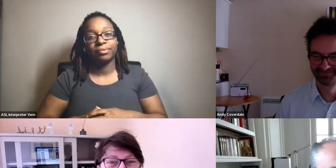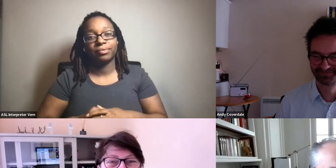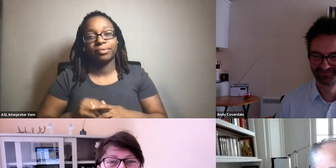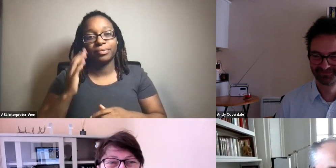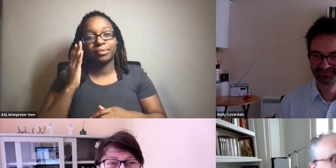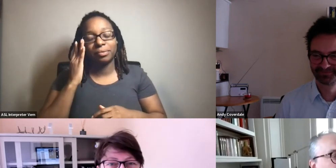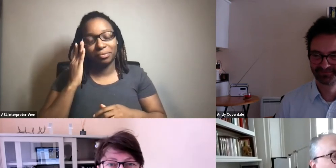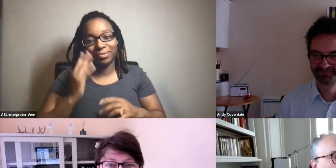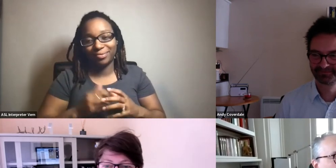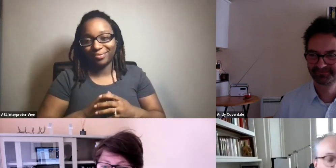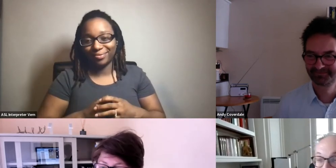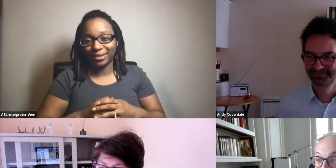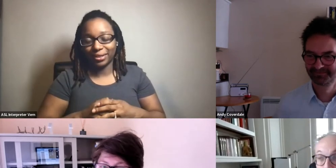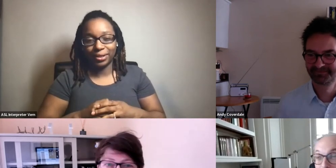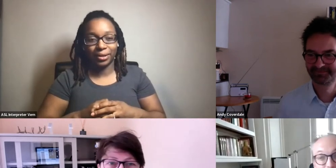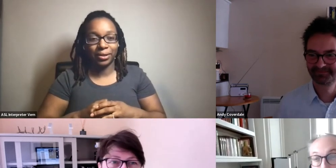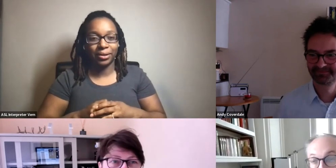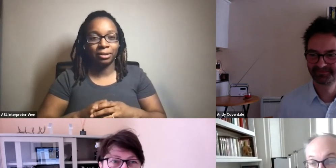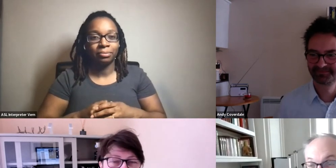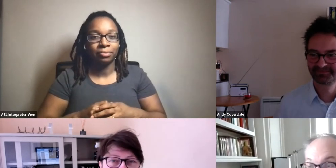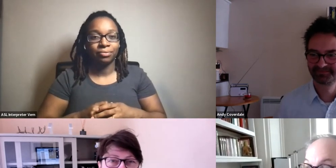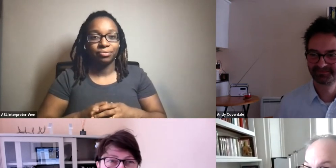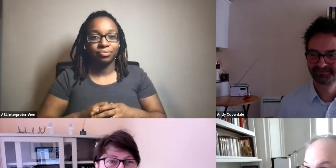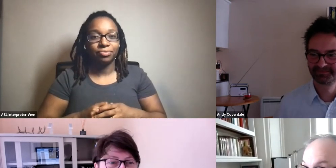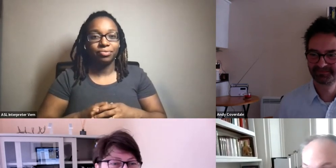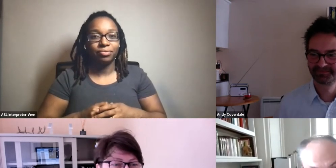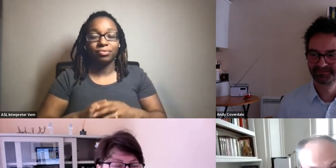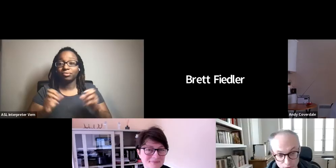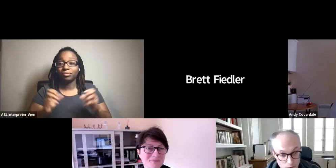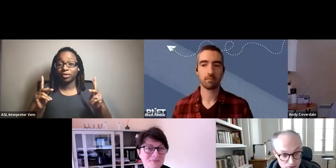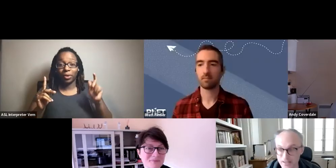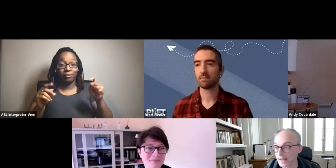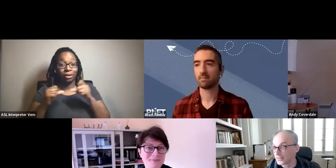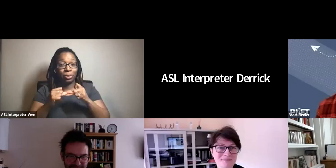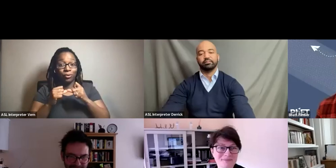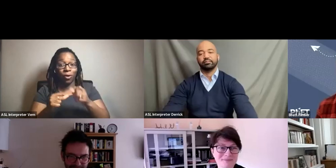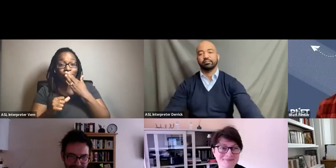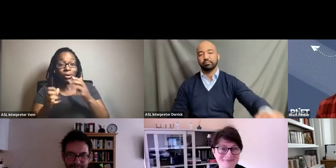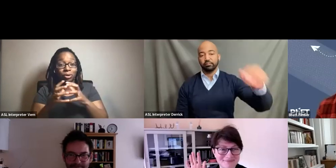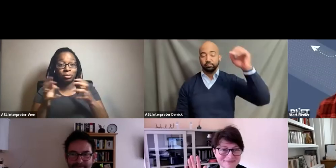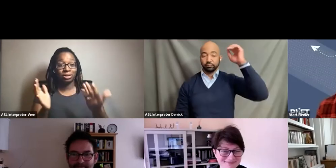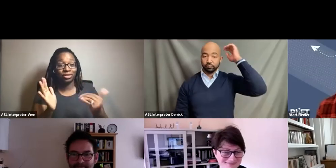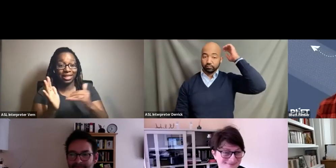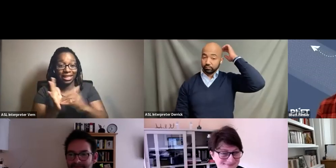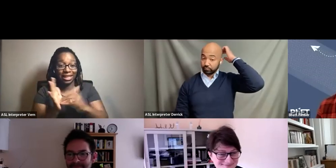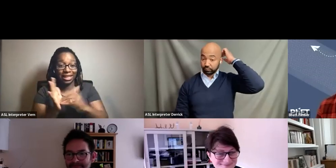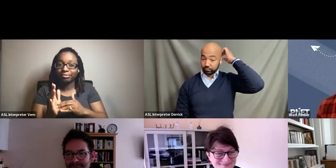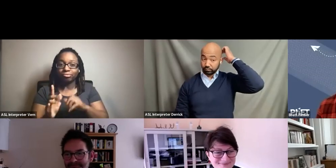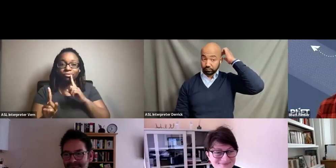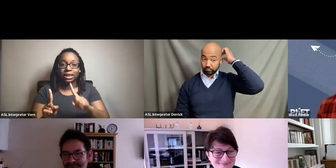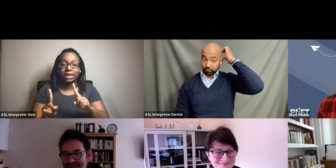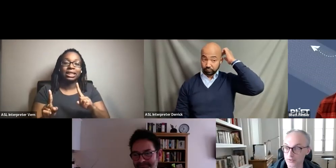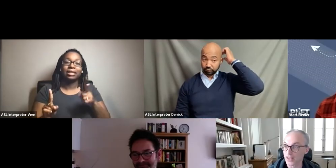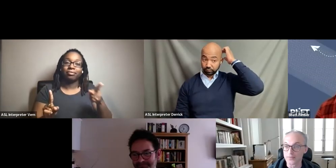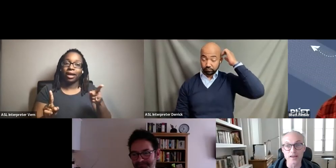Um, all right. Um, I'm afraid we have to move on. Thank you very much. Again, this was a candidate for the best